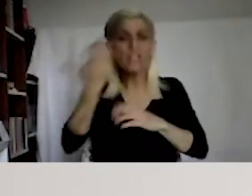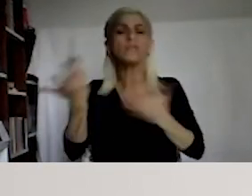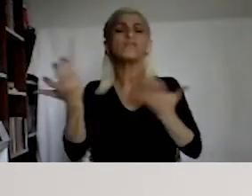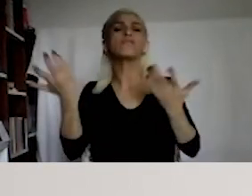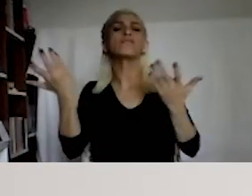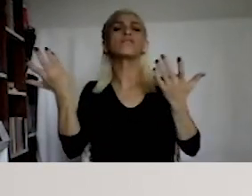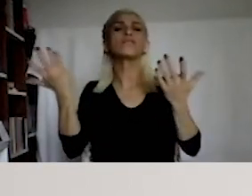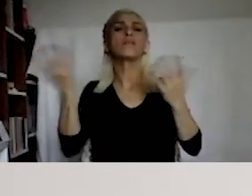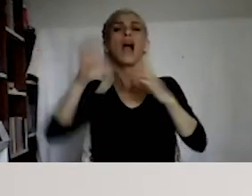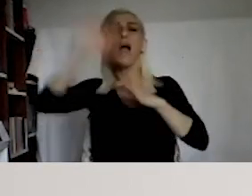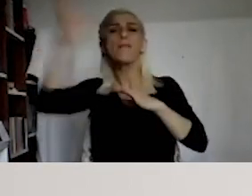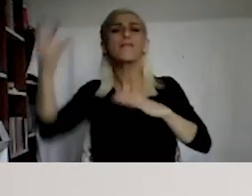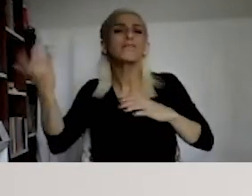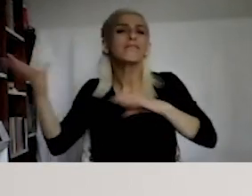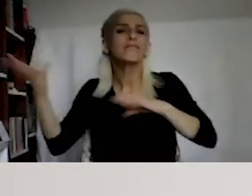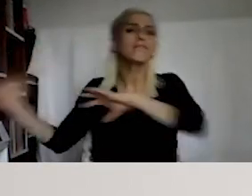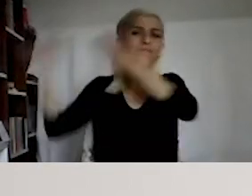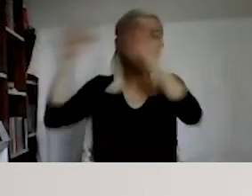speeches.